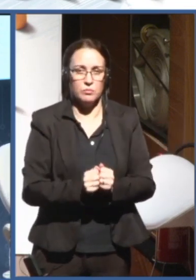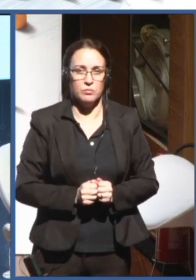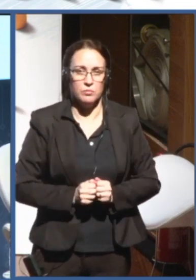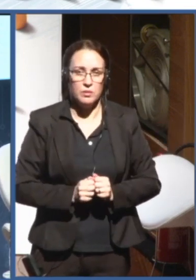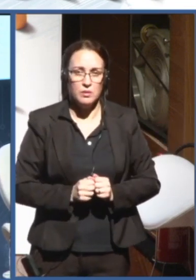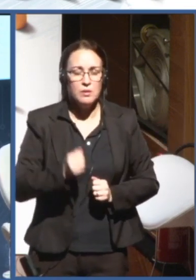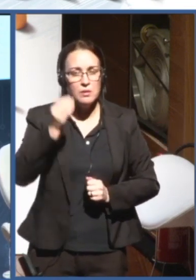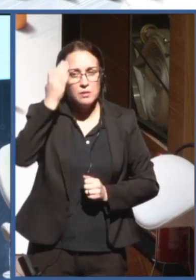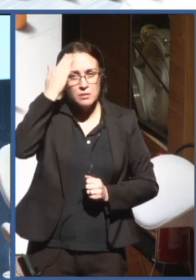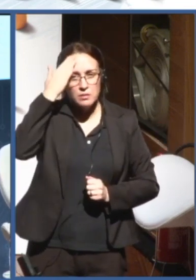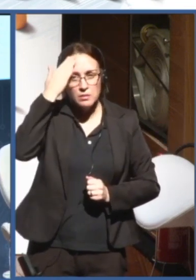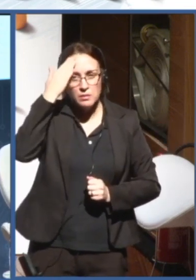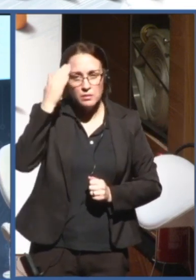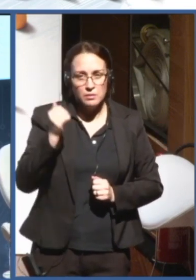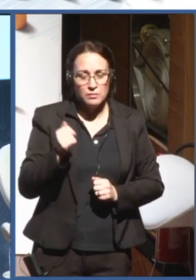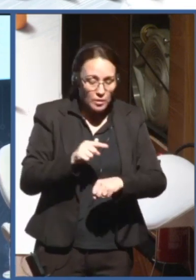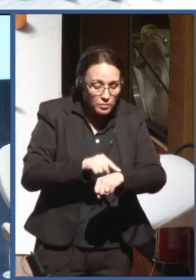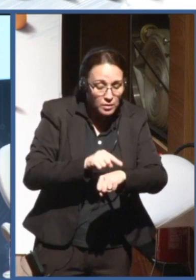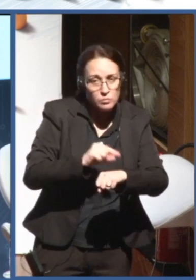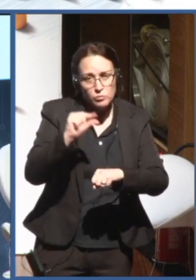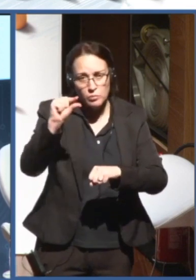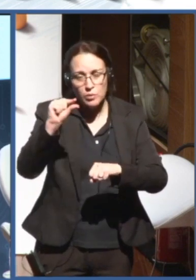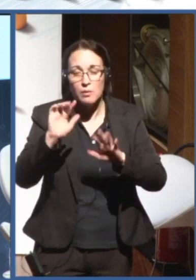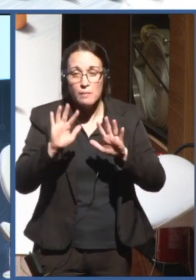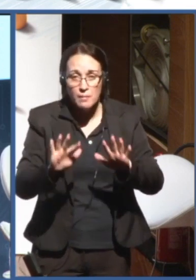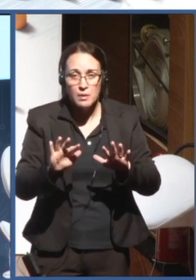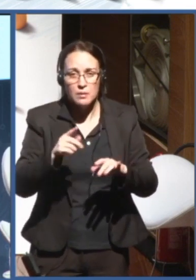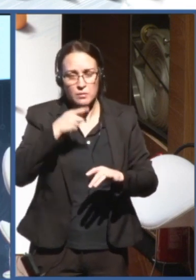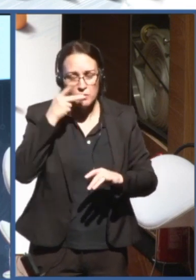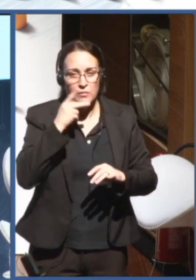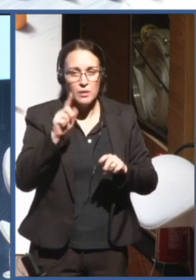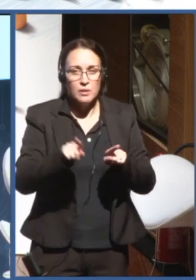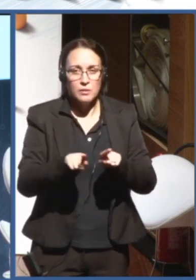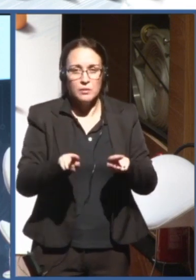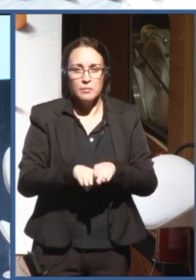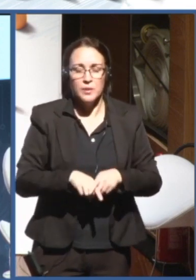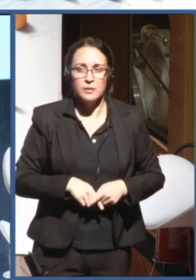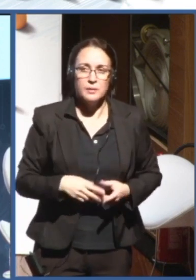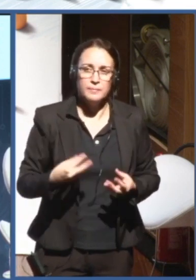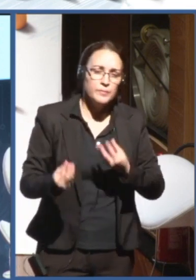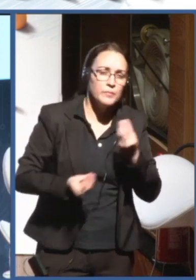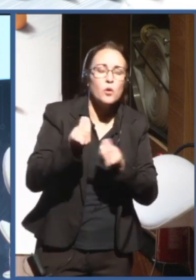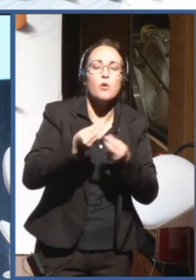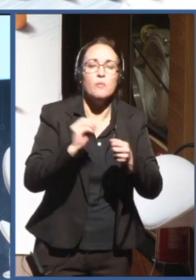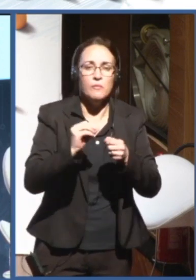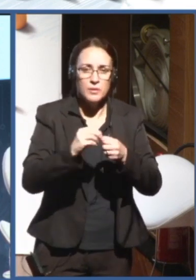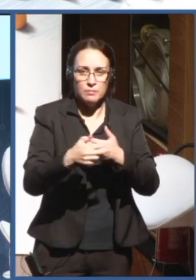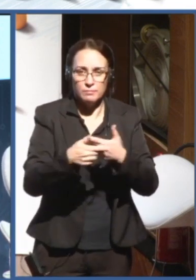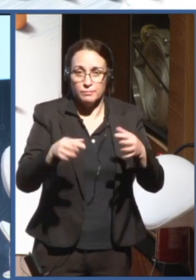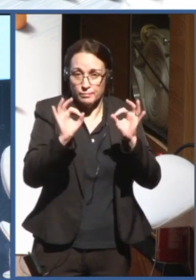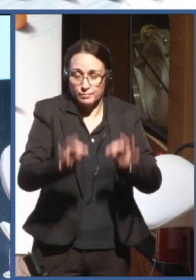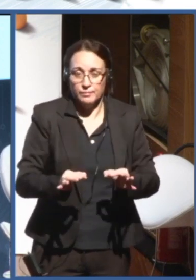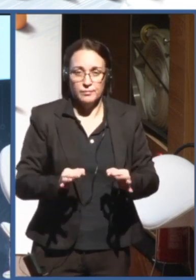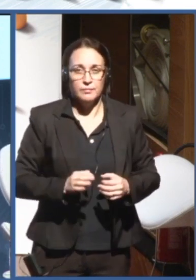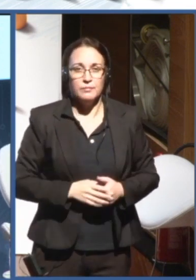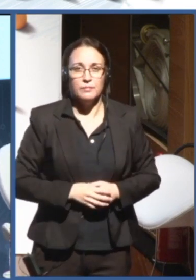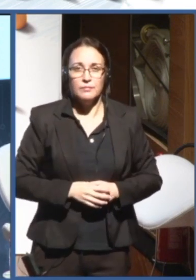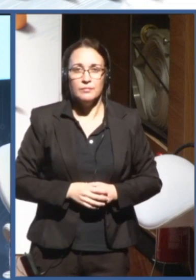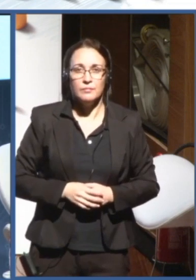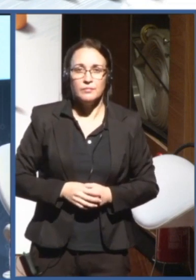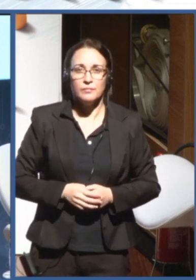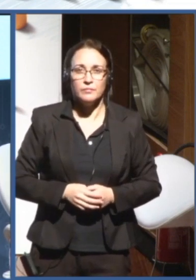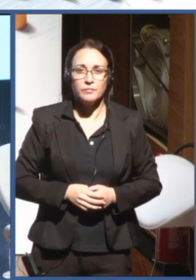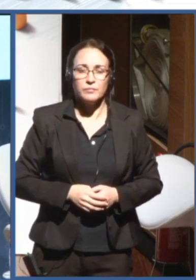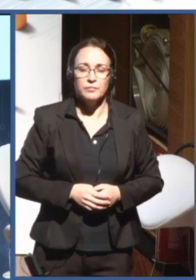wanted to also mention that a way to do it is to embrace, another way is to embrace radical transparency through the all